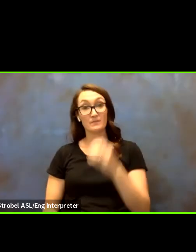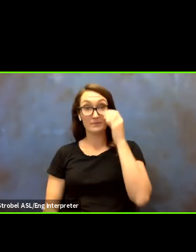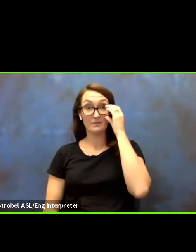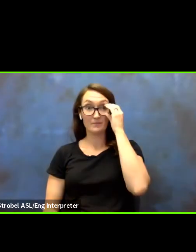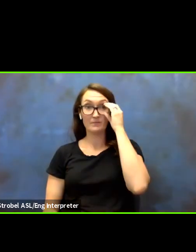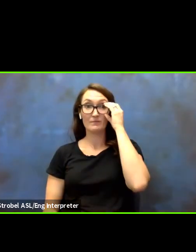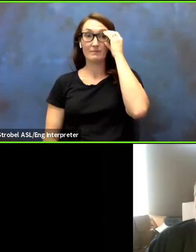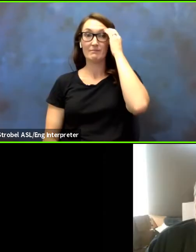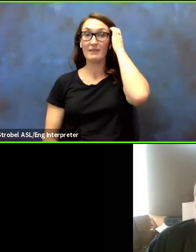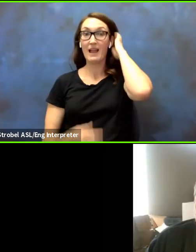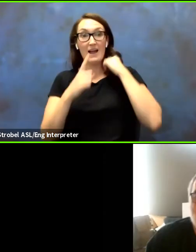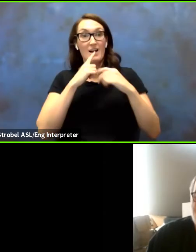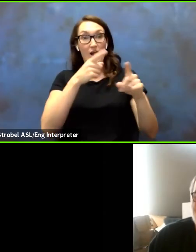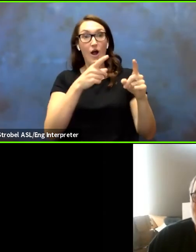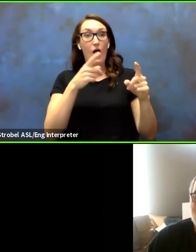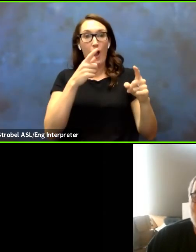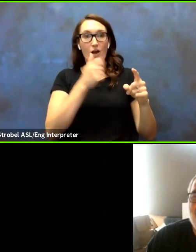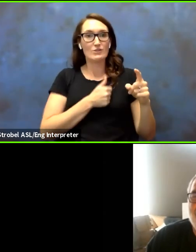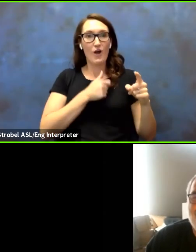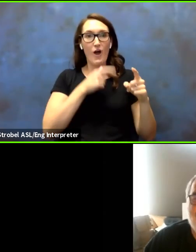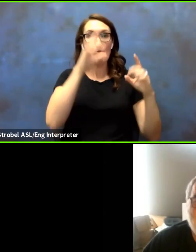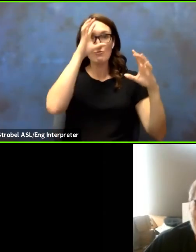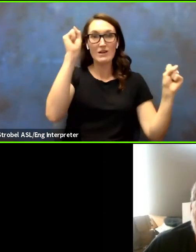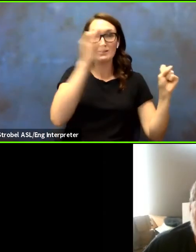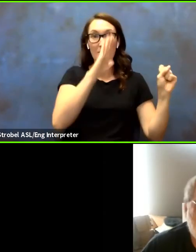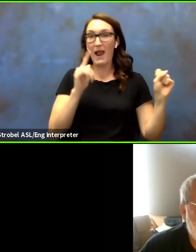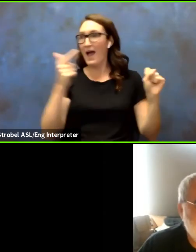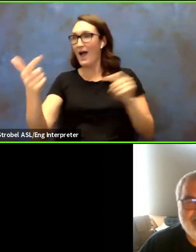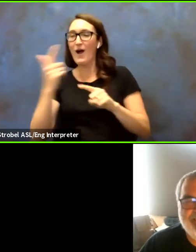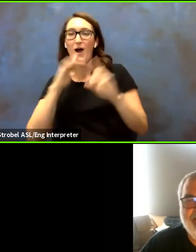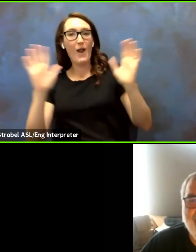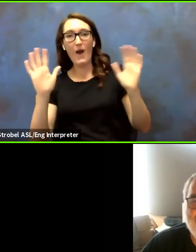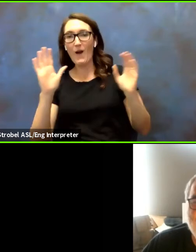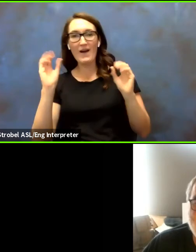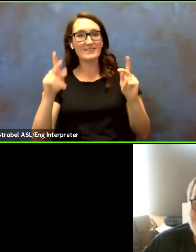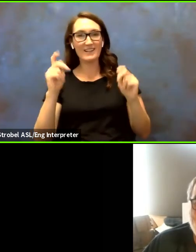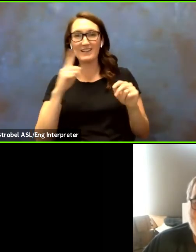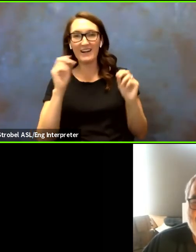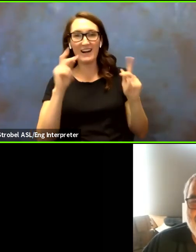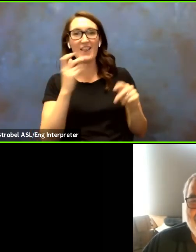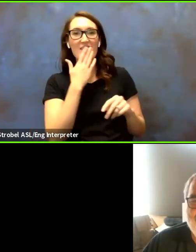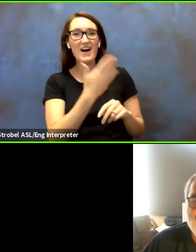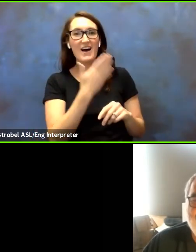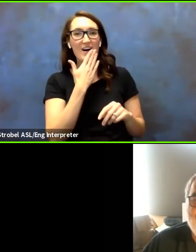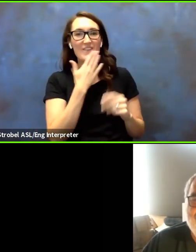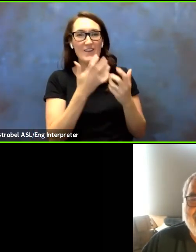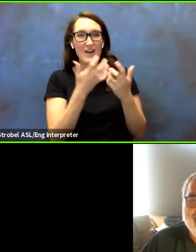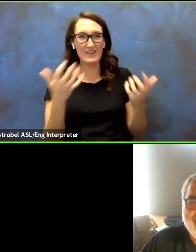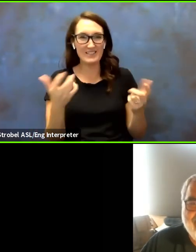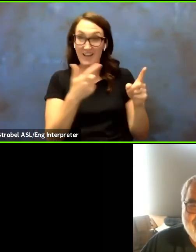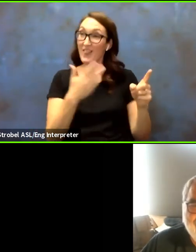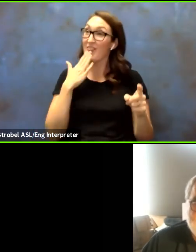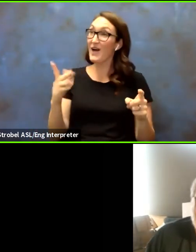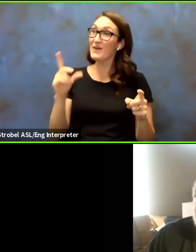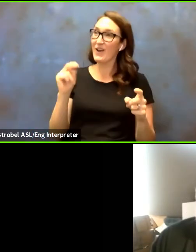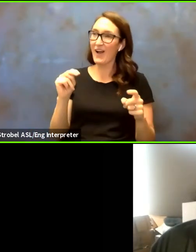Oh, I'm sorry, Don. kind of cut you off. I'm going to try. No, it's okay. Thank you very much. I appreciate it. you, Don.